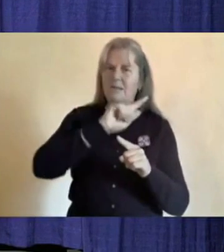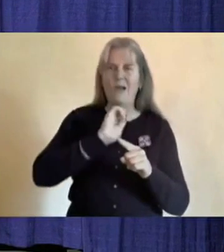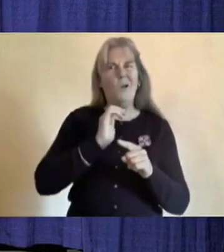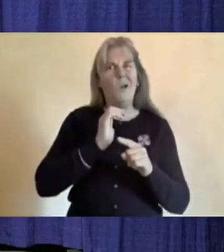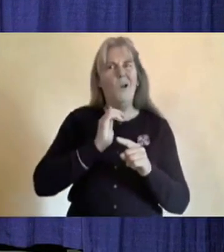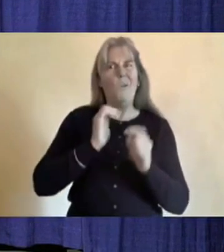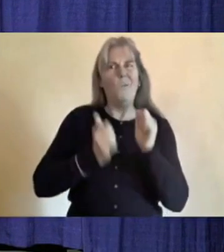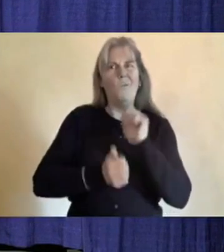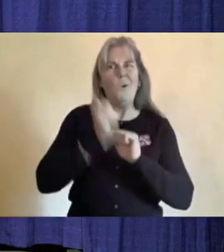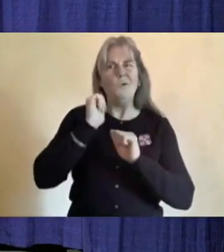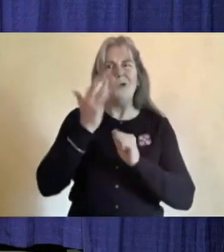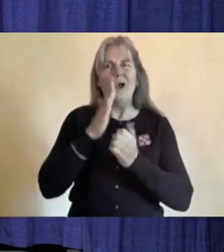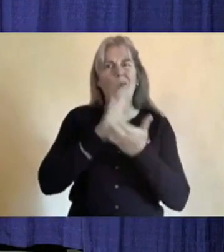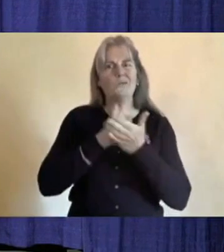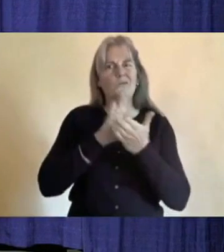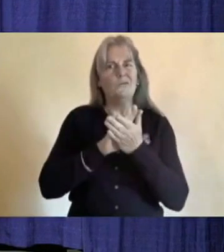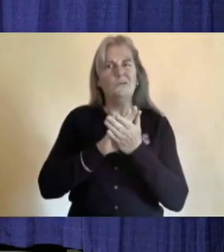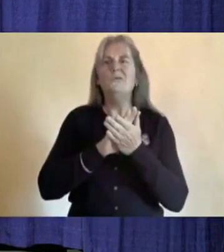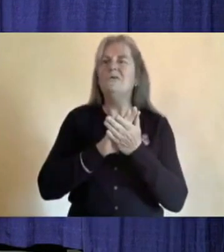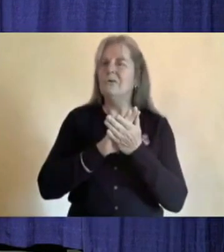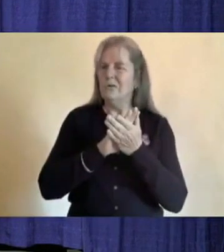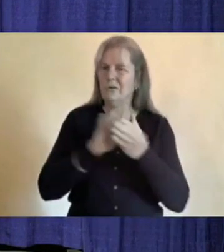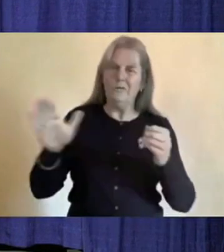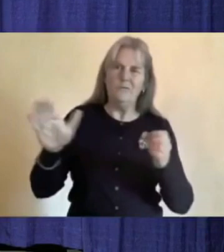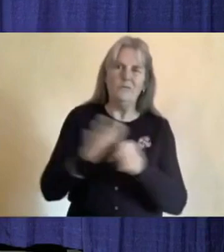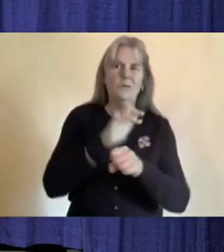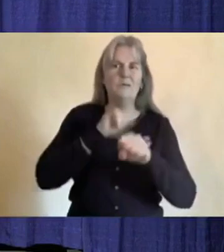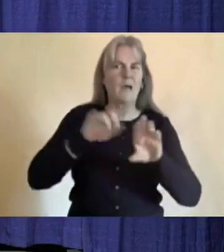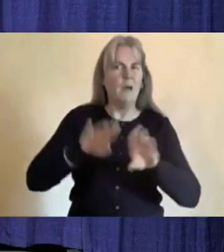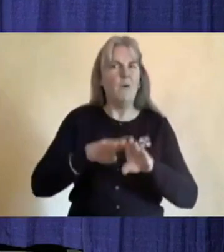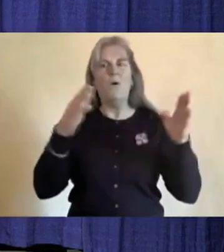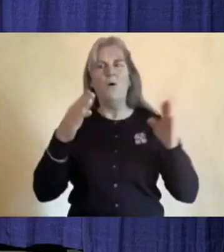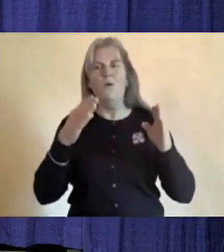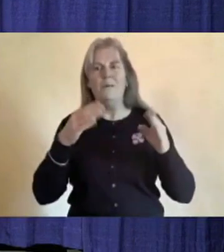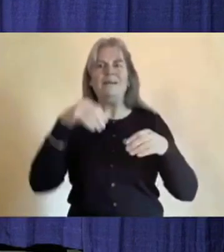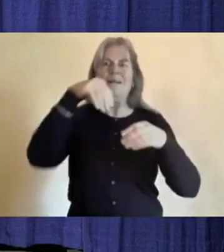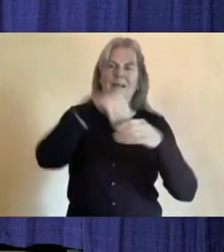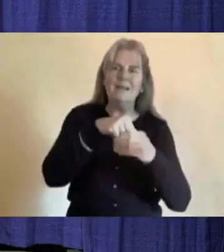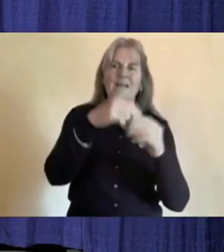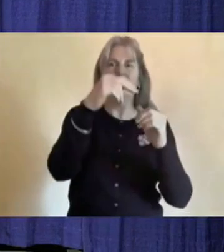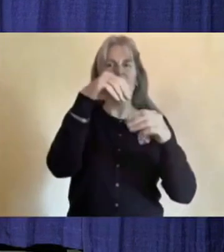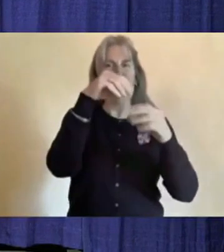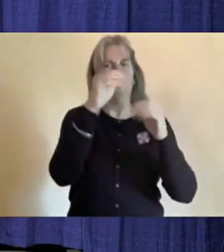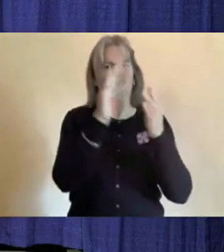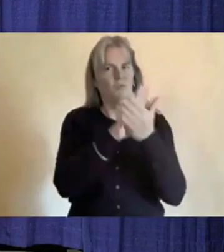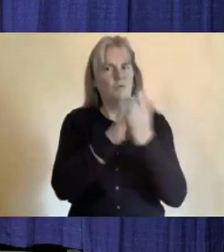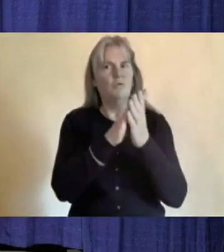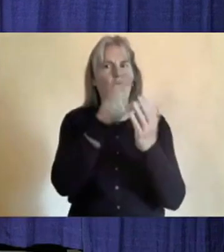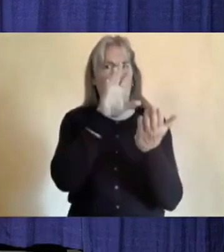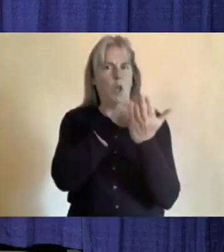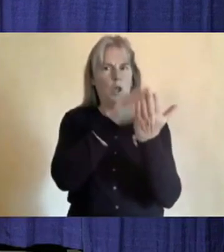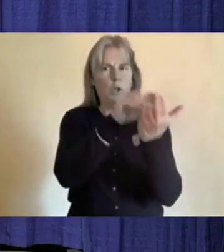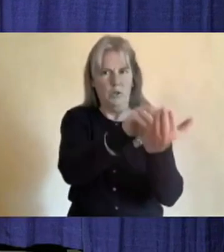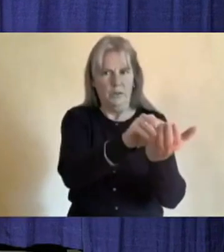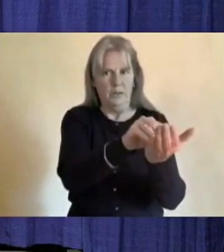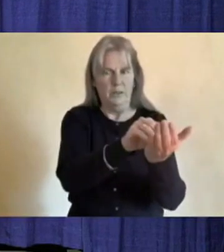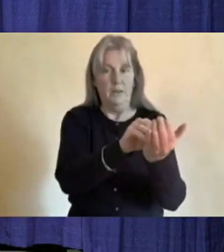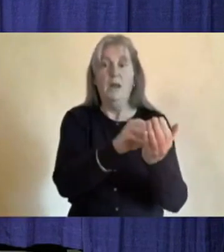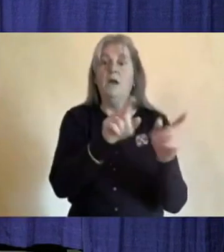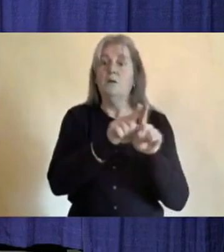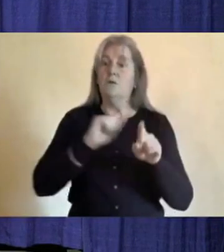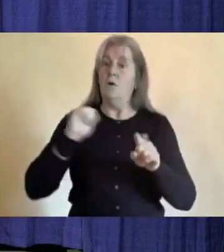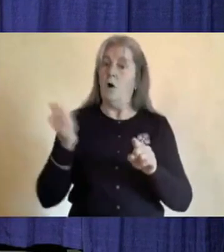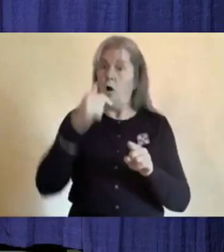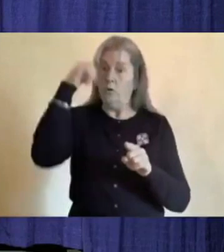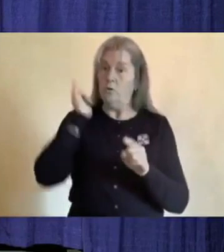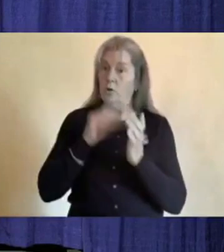return to full-time, face-to-face learning, and that all UConn students are able to